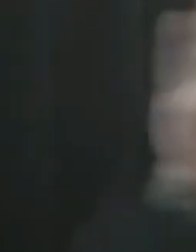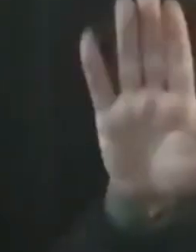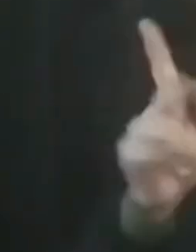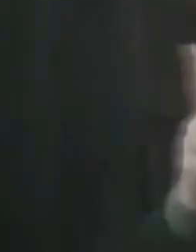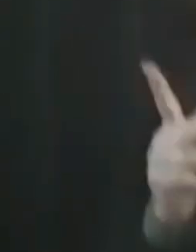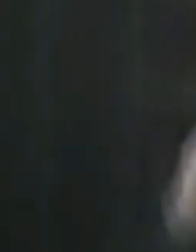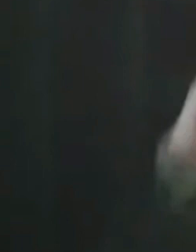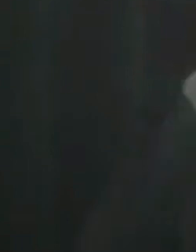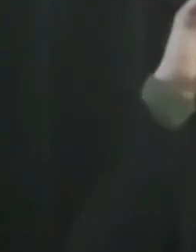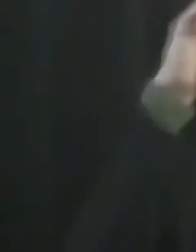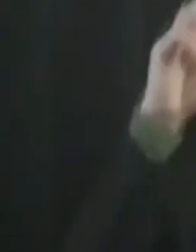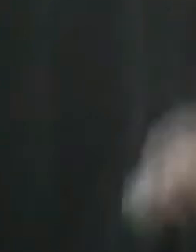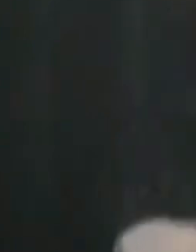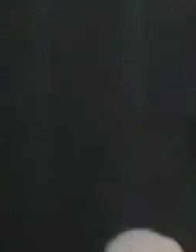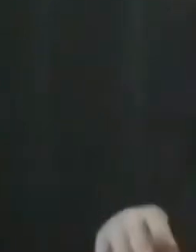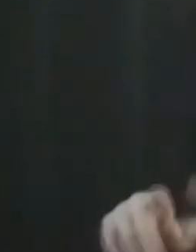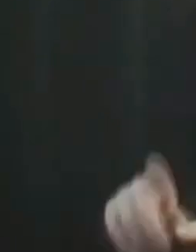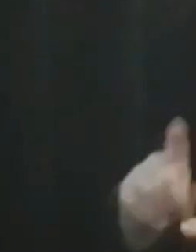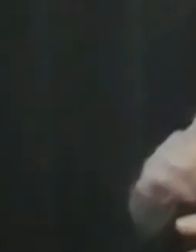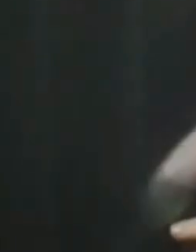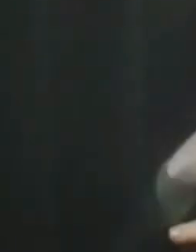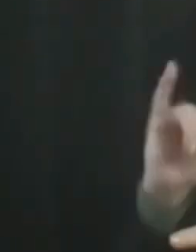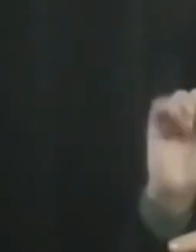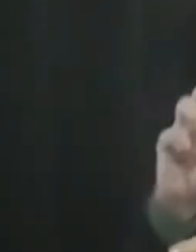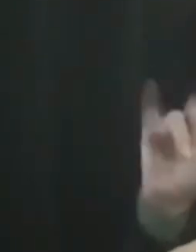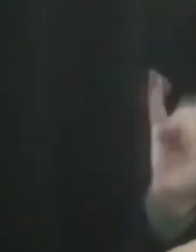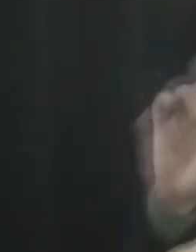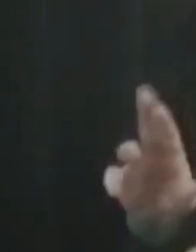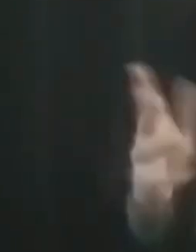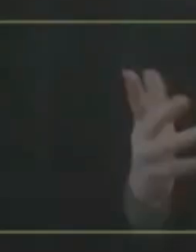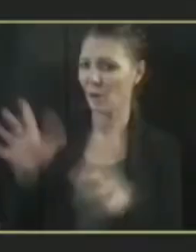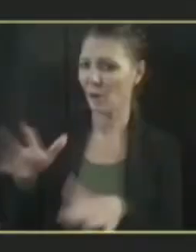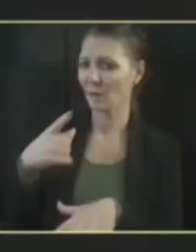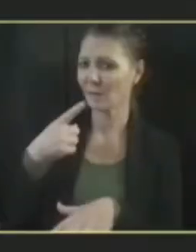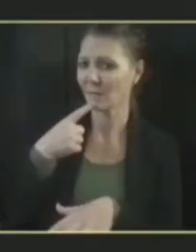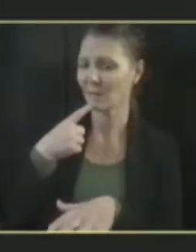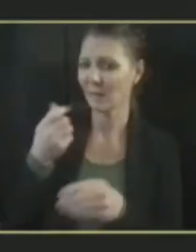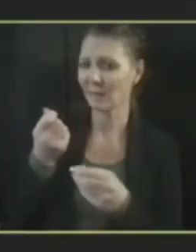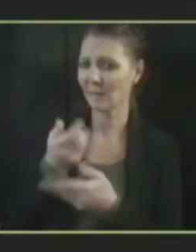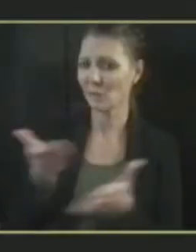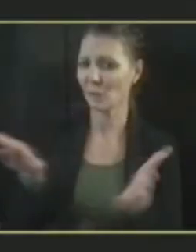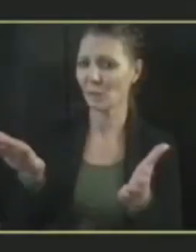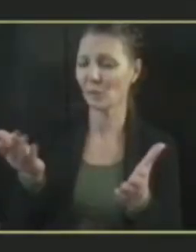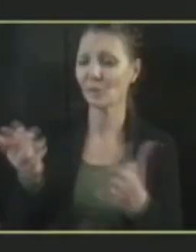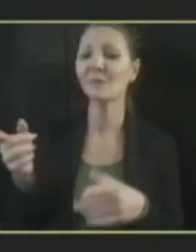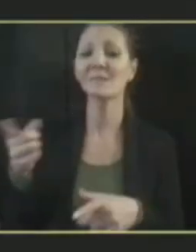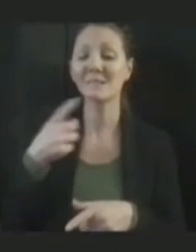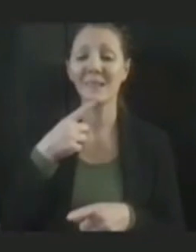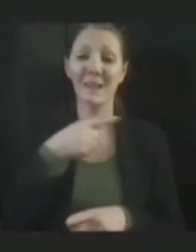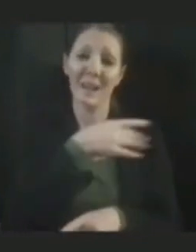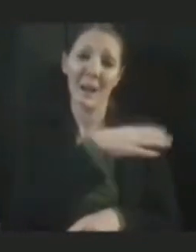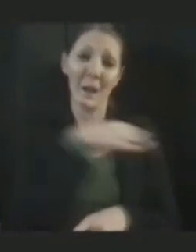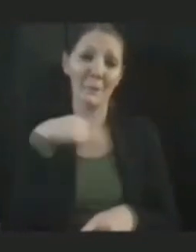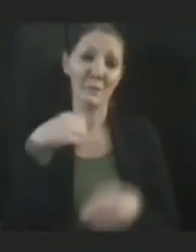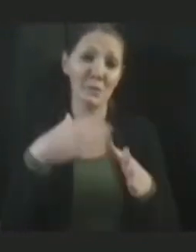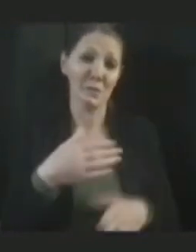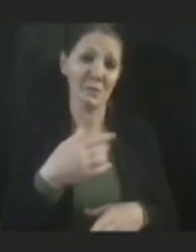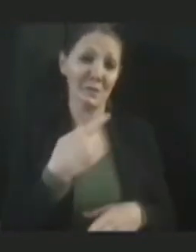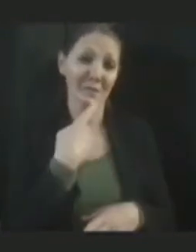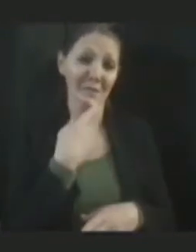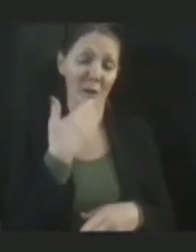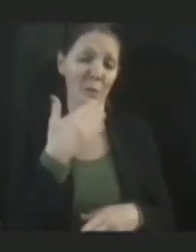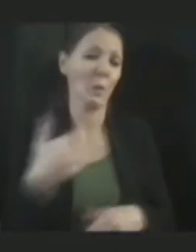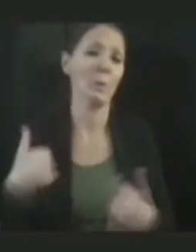Jennifer could talk about the distribution. Yes, Jennifer? Yeah, the commissioner said it well. And by the way, we just call it